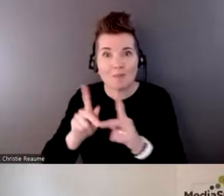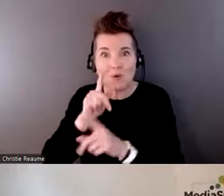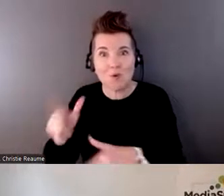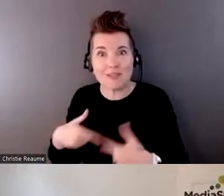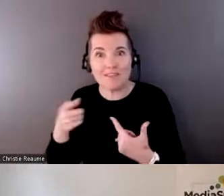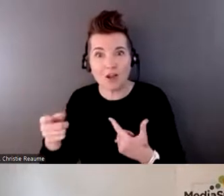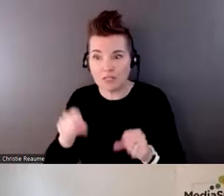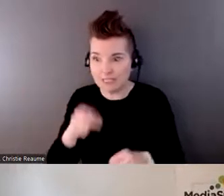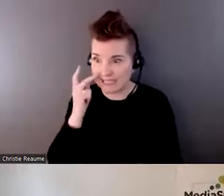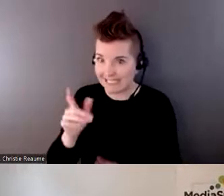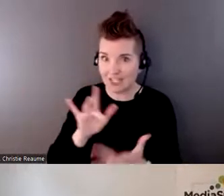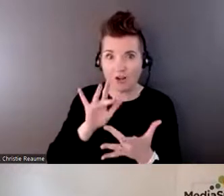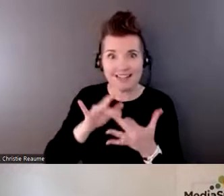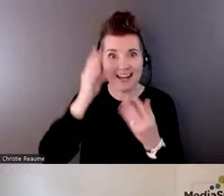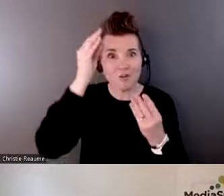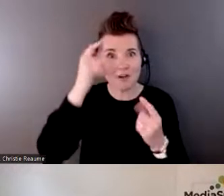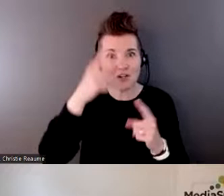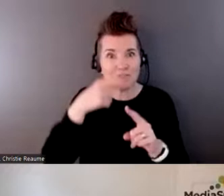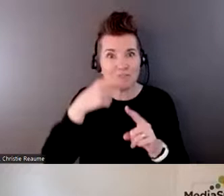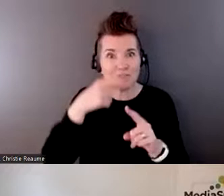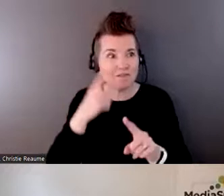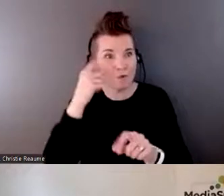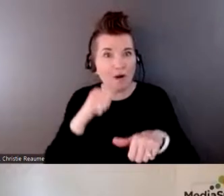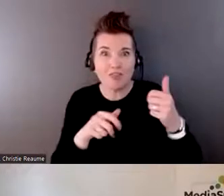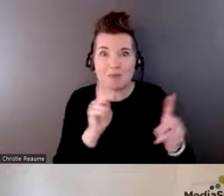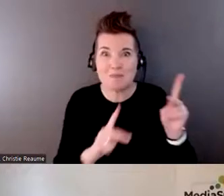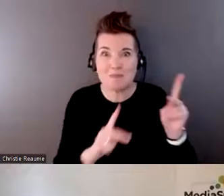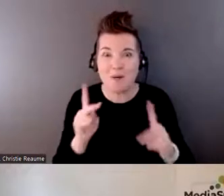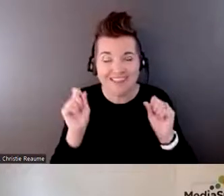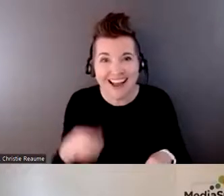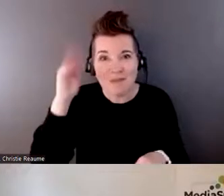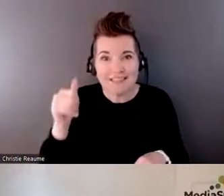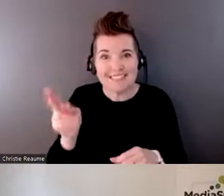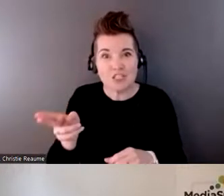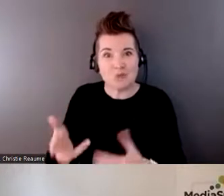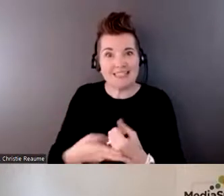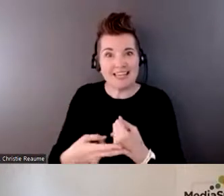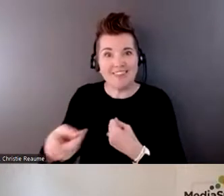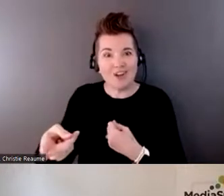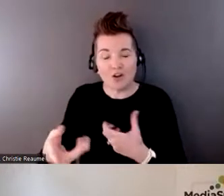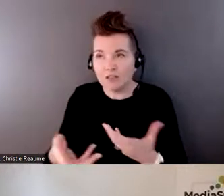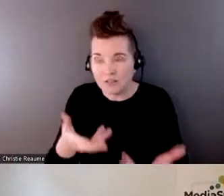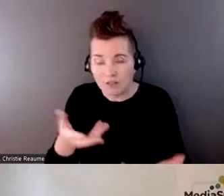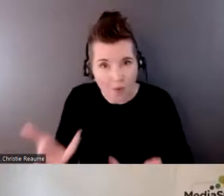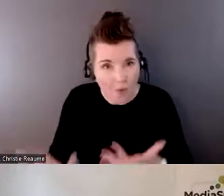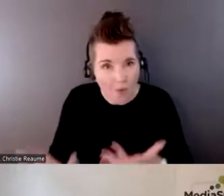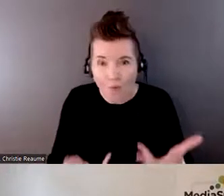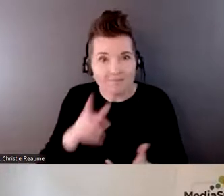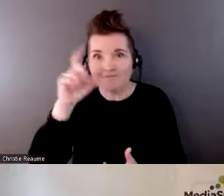information and they, you know, they shouldn't have, you know, little things like that, that, you know, to the people who are frontline,